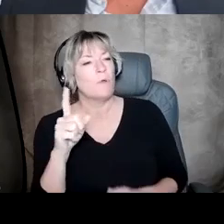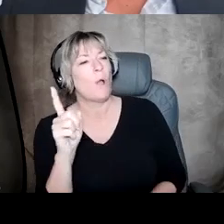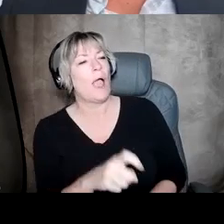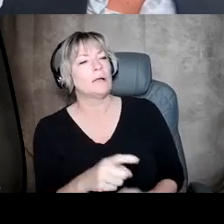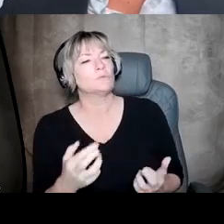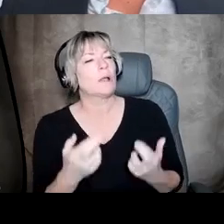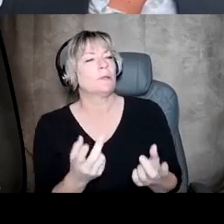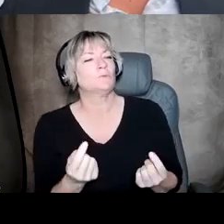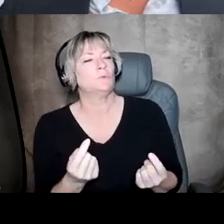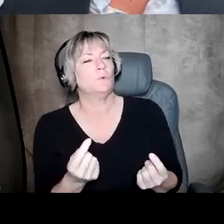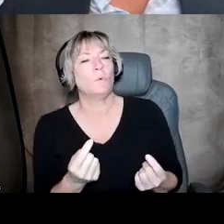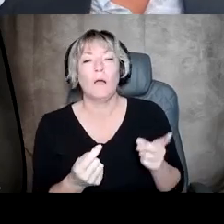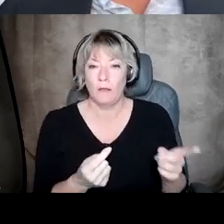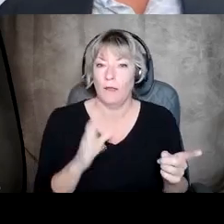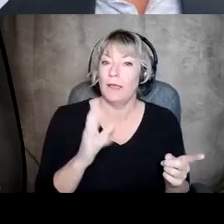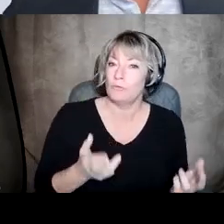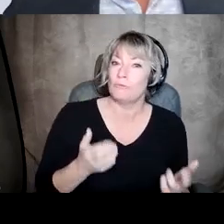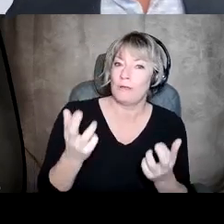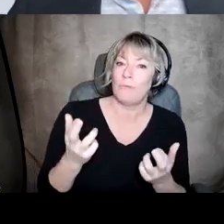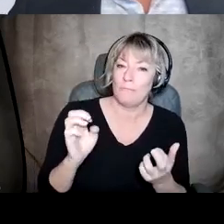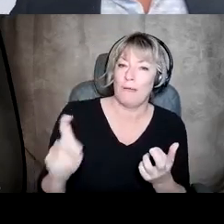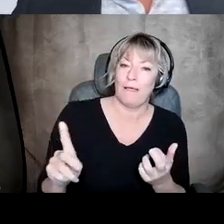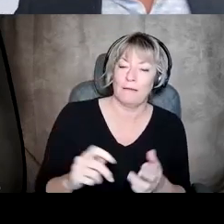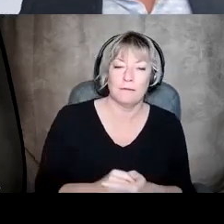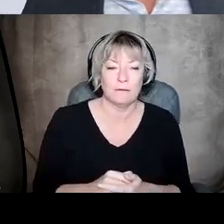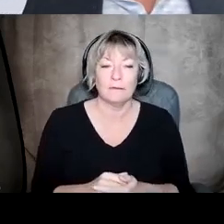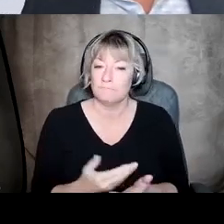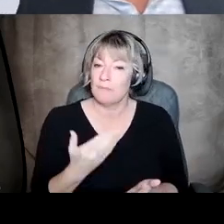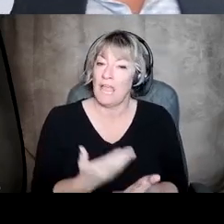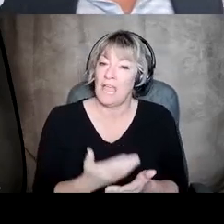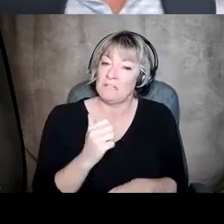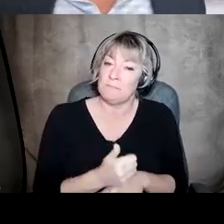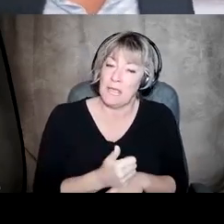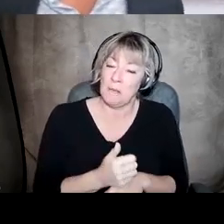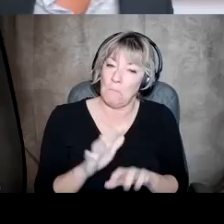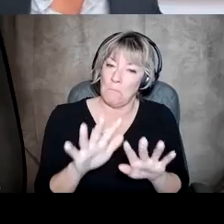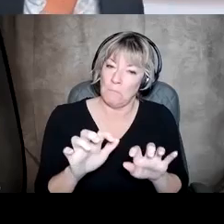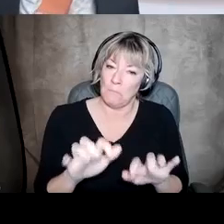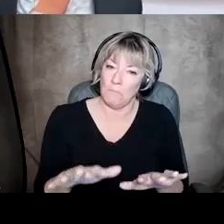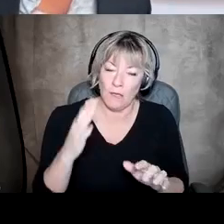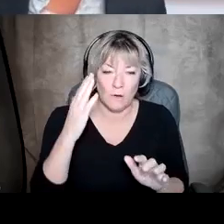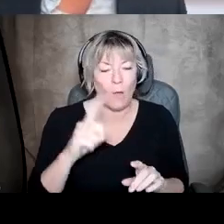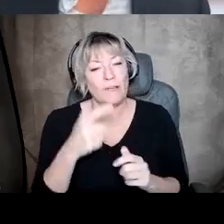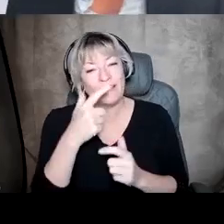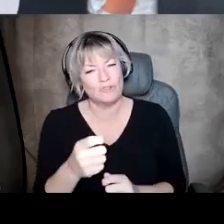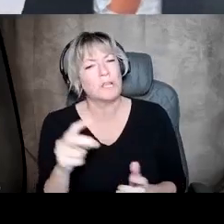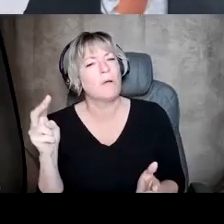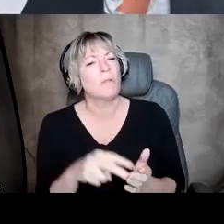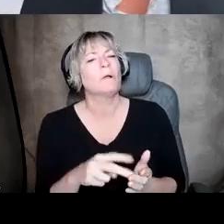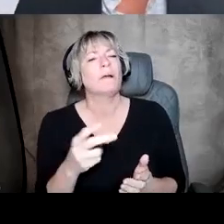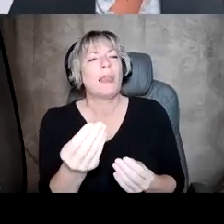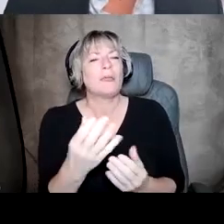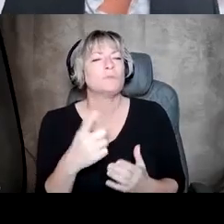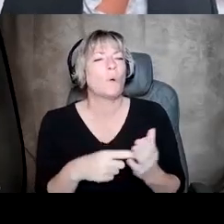recommendations are, then you'll get recommendations back. Are they evidence-based? I don't know, but it's interesting. Check it out. Tell us what you think.